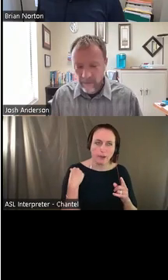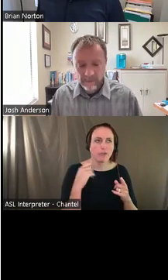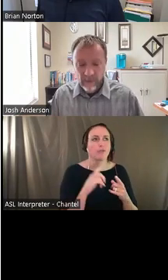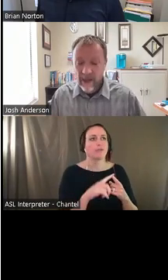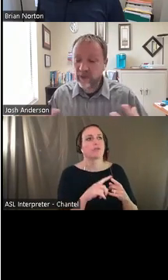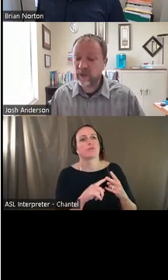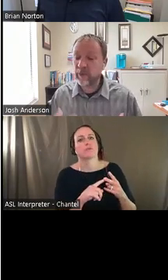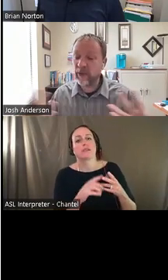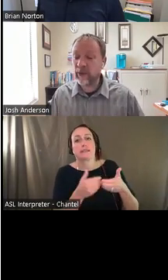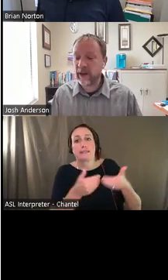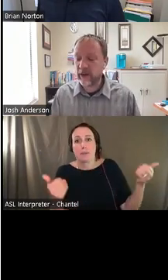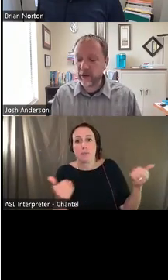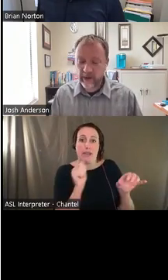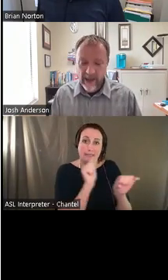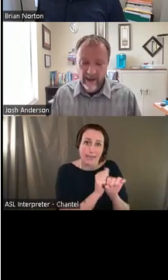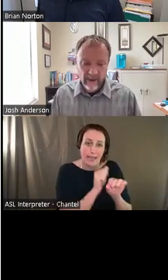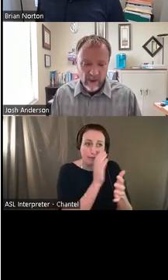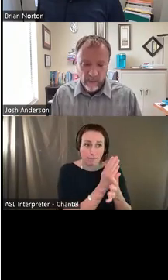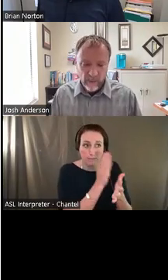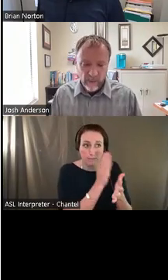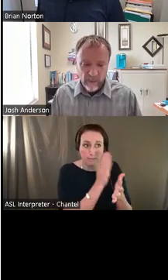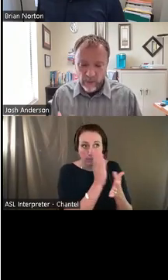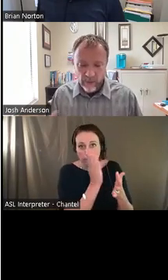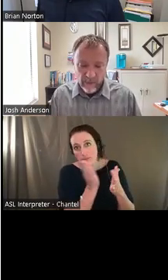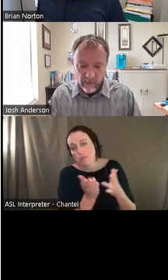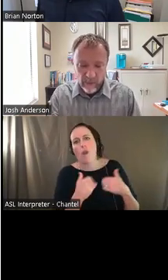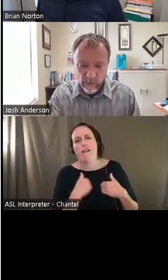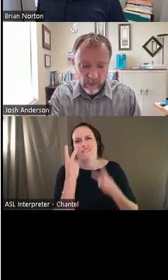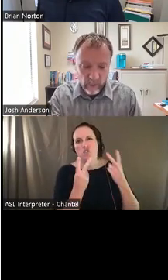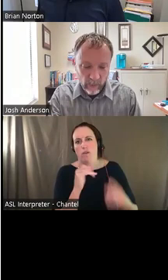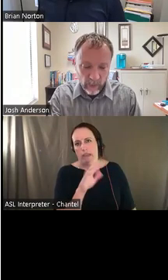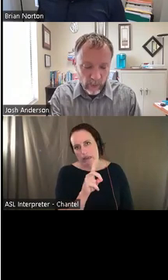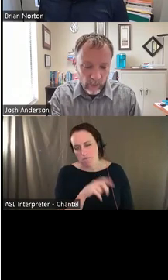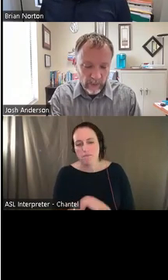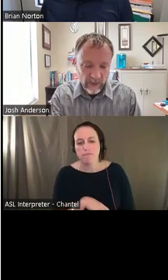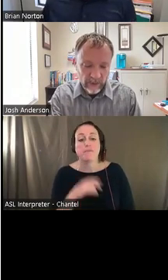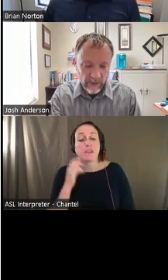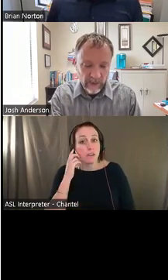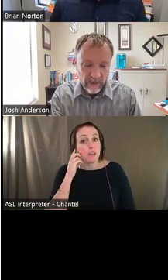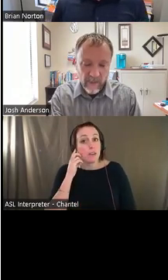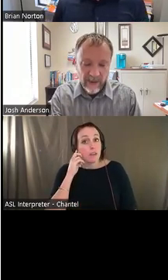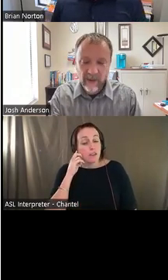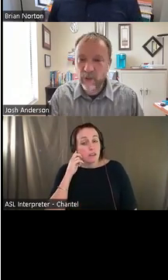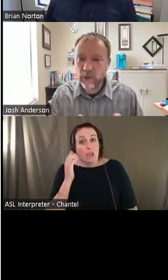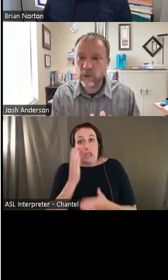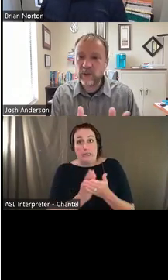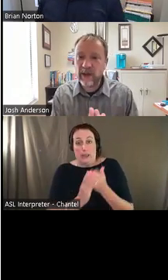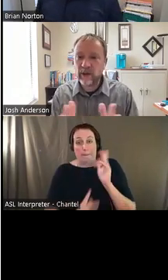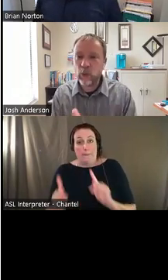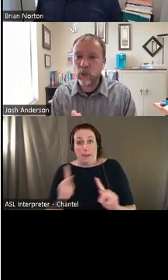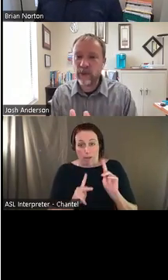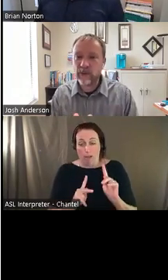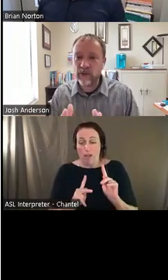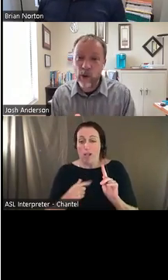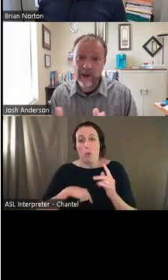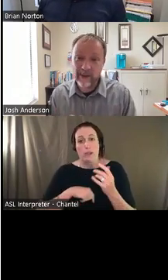just have something that I can look at for some individuals we work with just, they may never use that